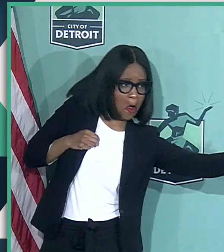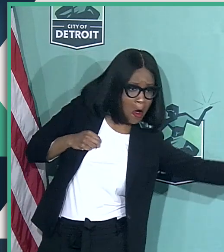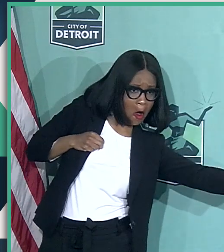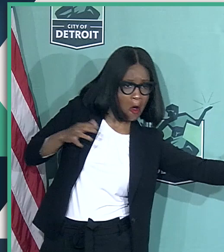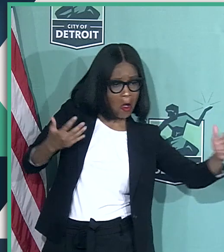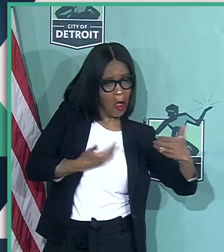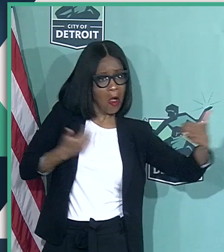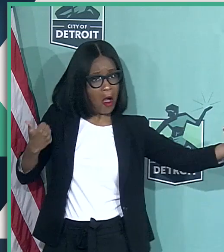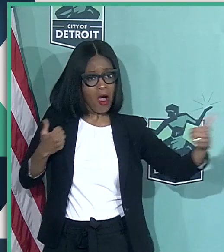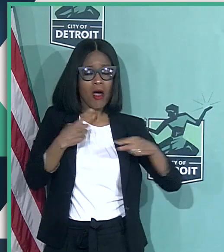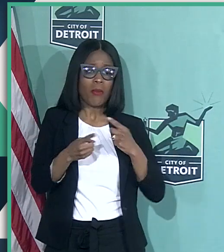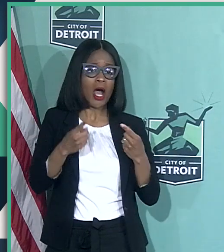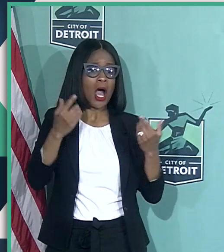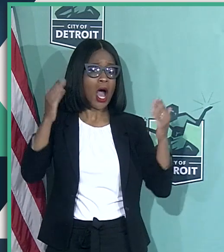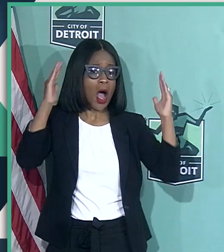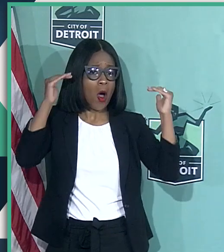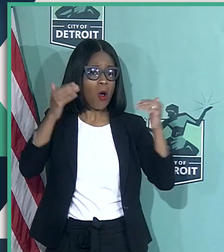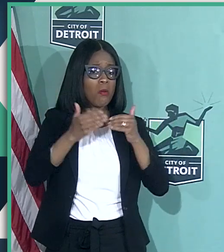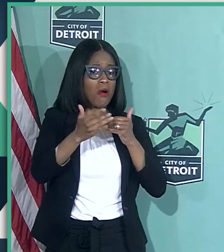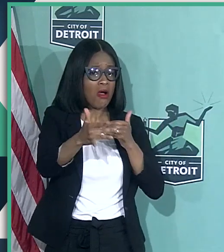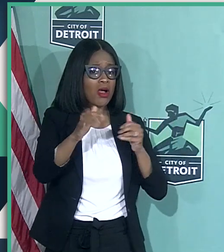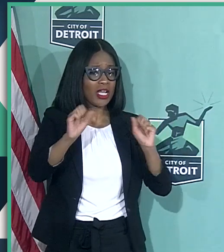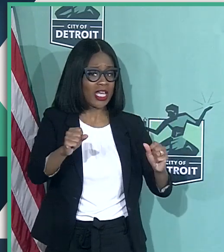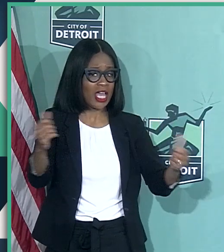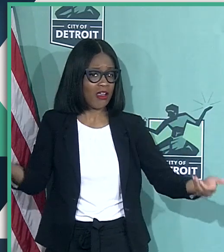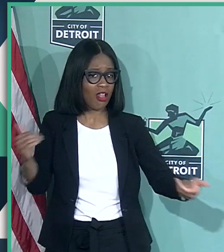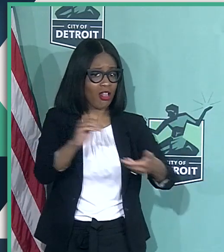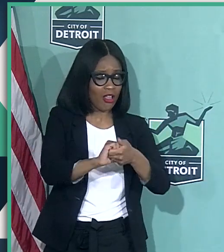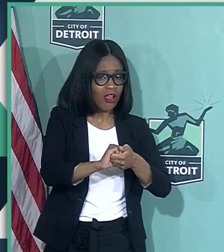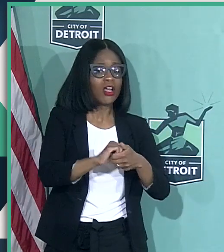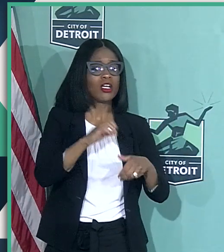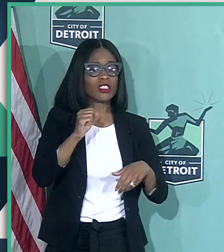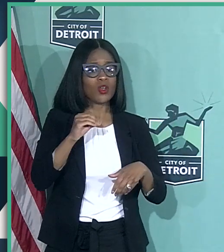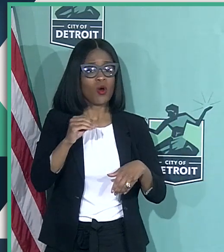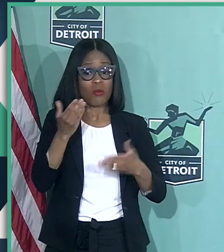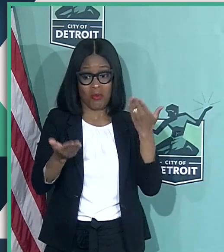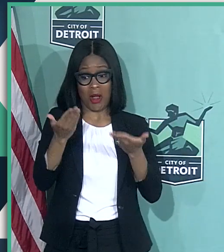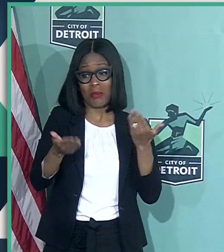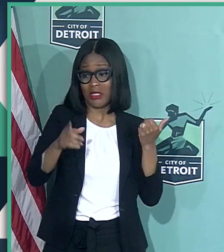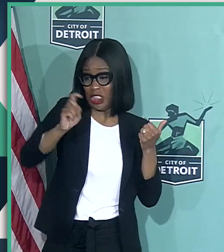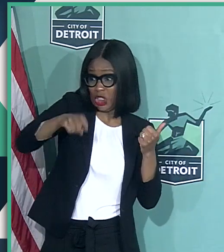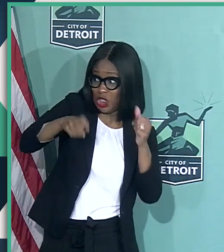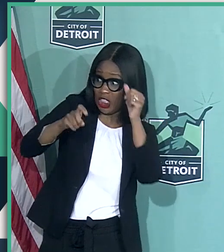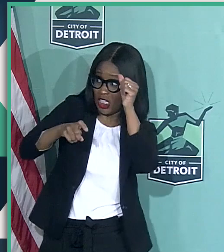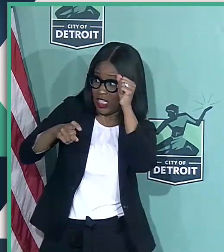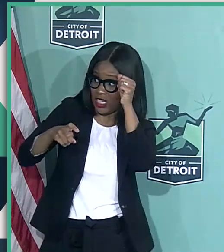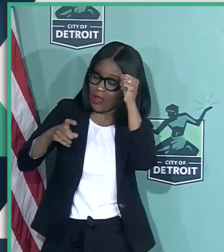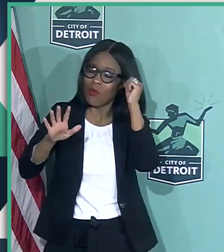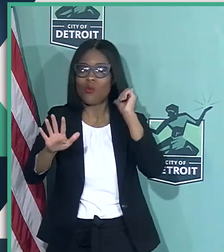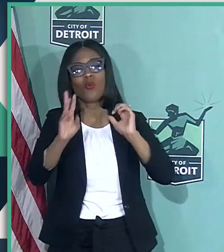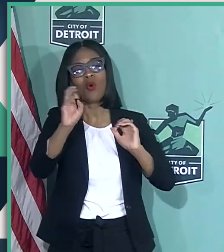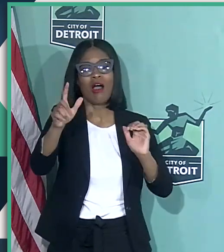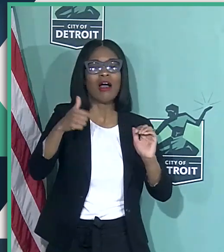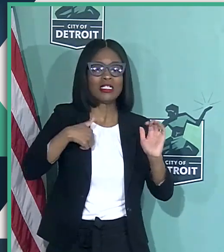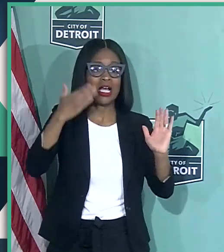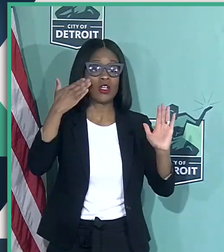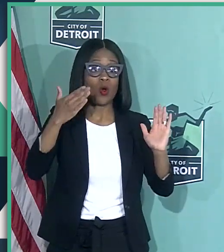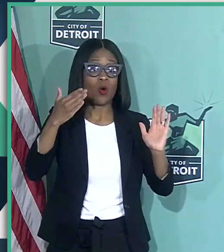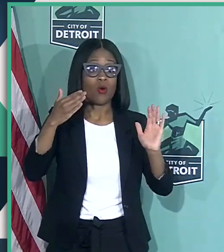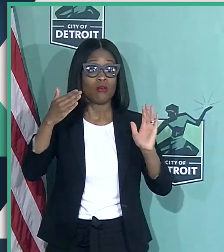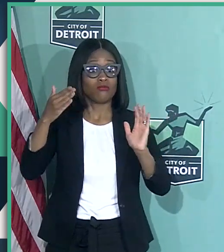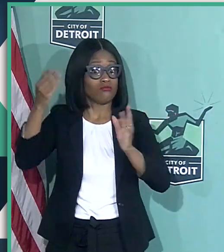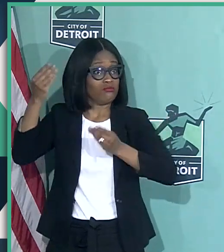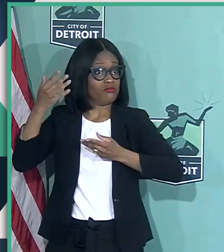share. I've done some testing with Dr. Levy. So we probably do need to, although, let me just say, I do know when people test